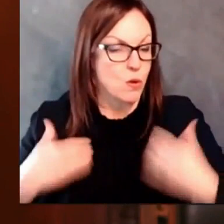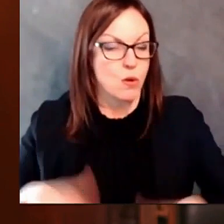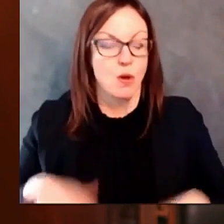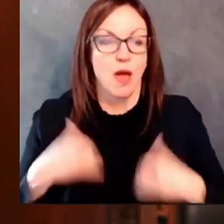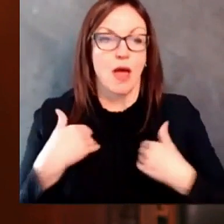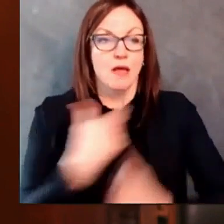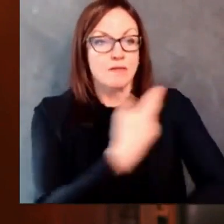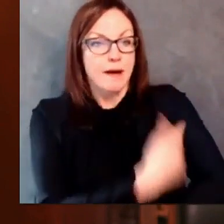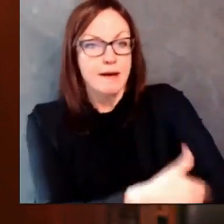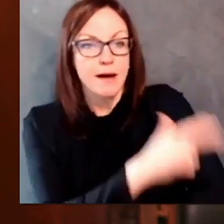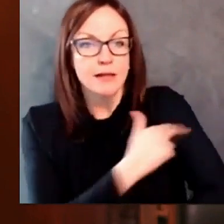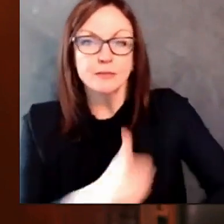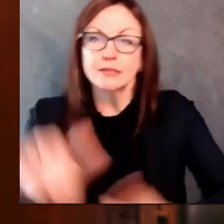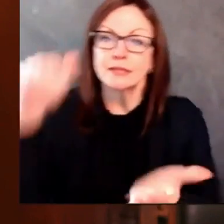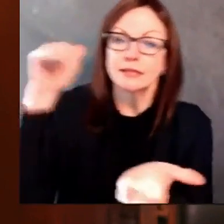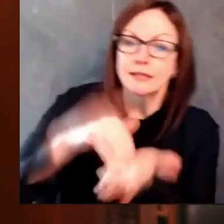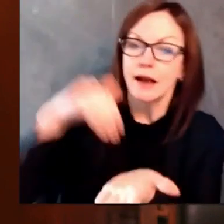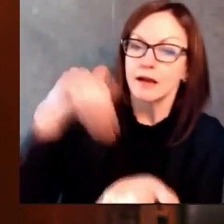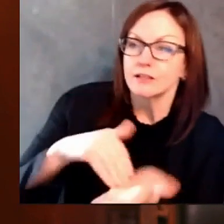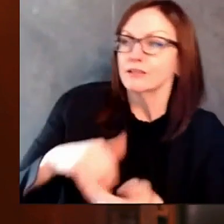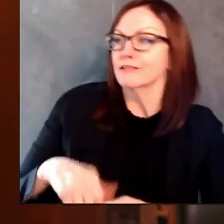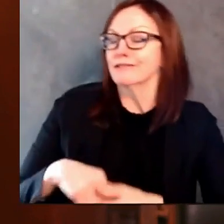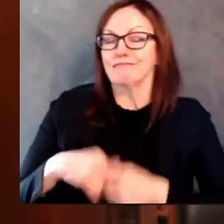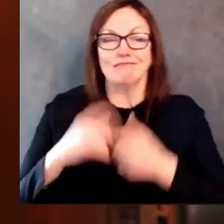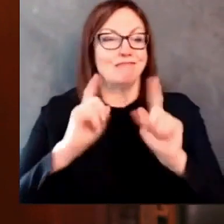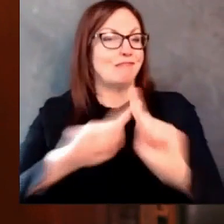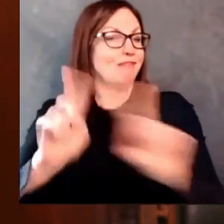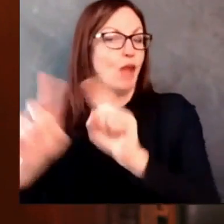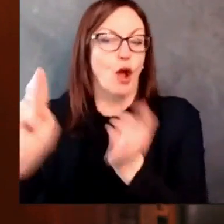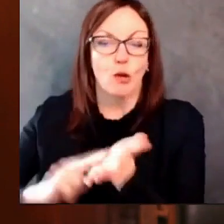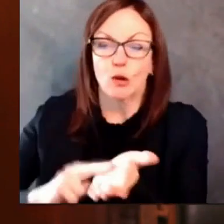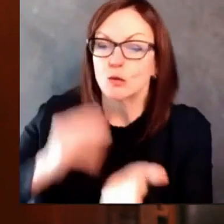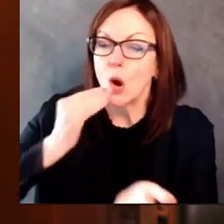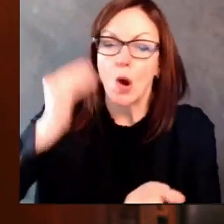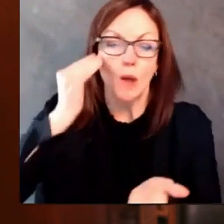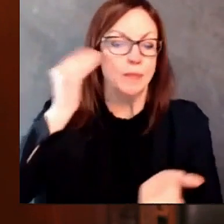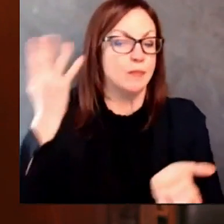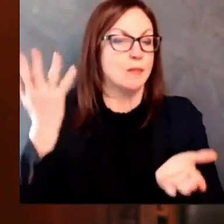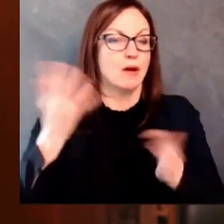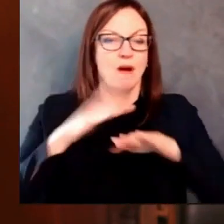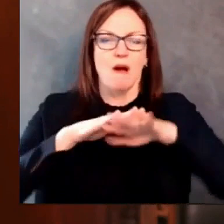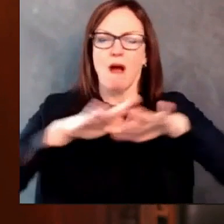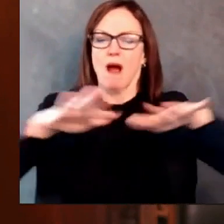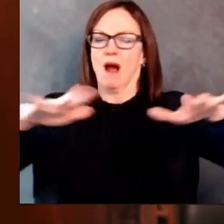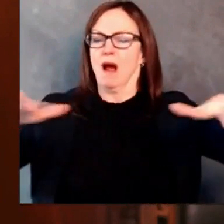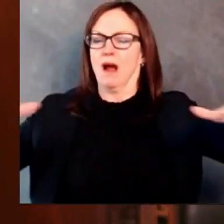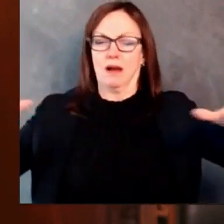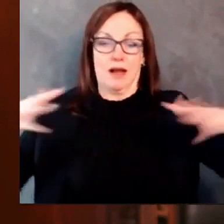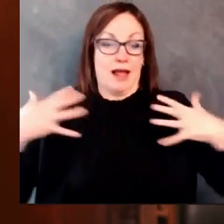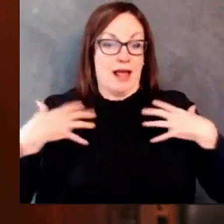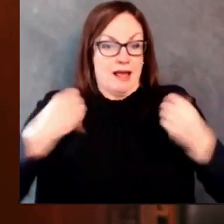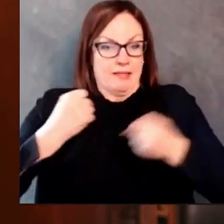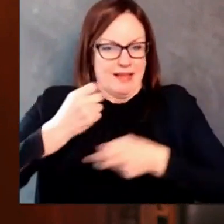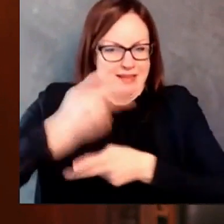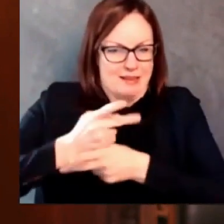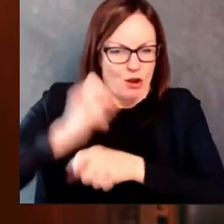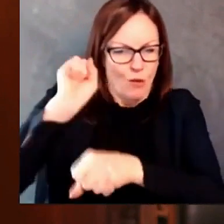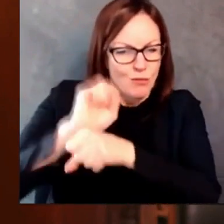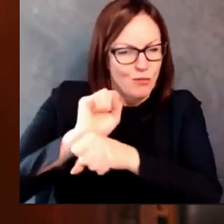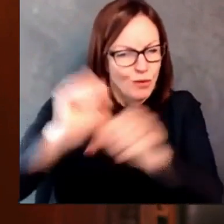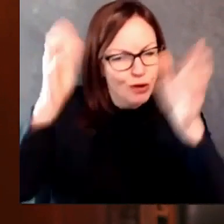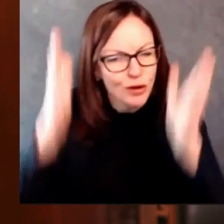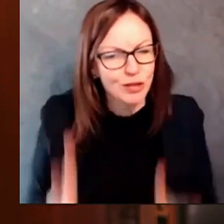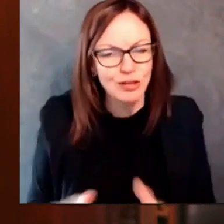Working back-to-back shifts and head-to-toe PPE, going without seeing their families or loved ones so that they can keep